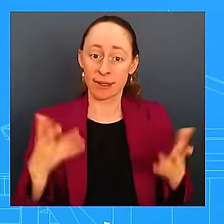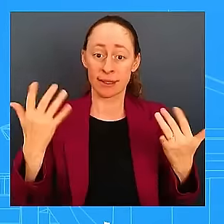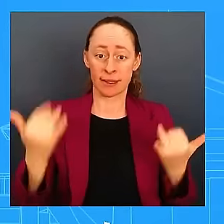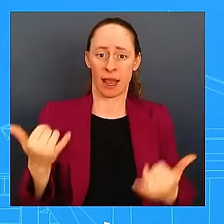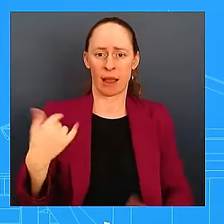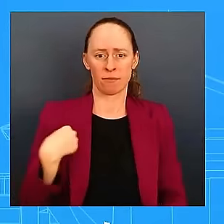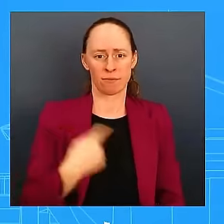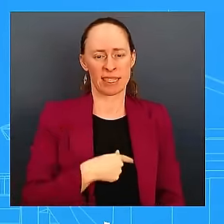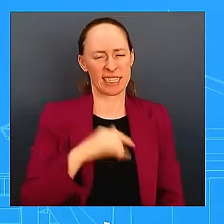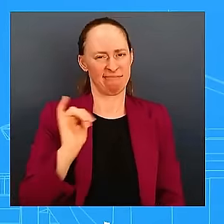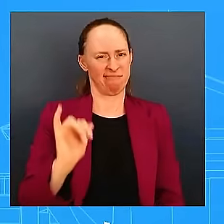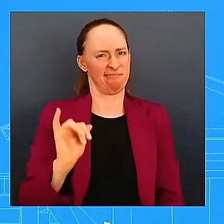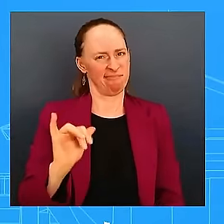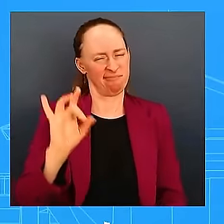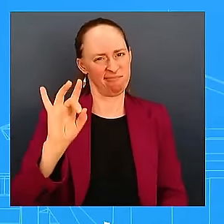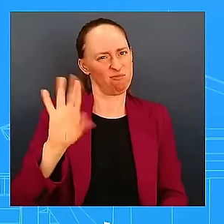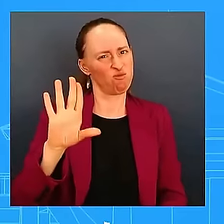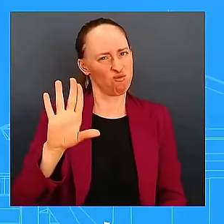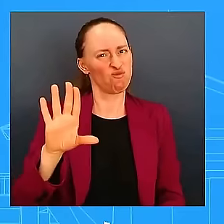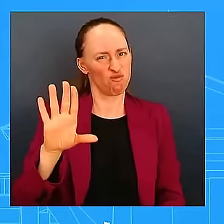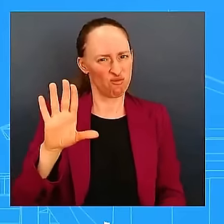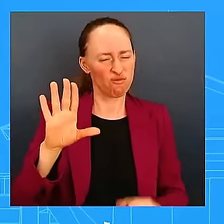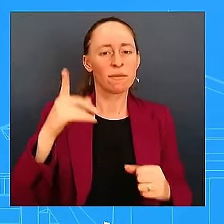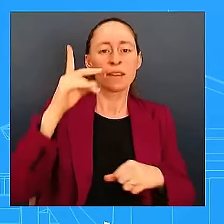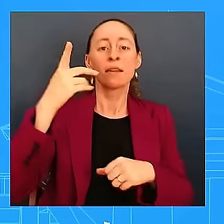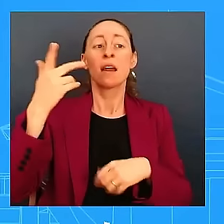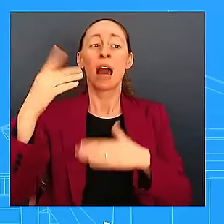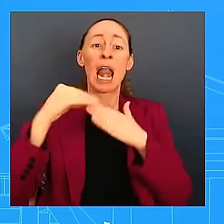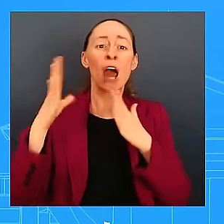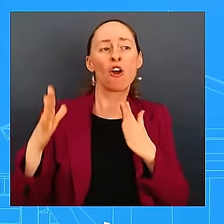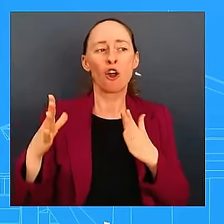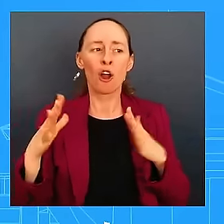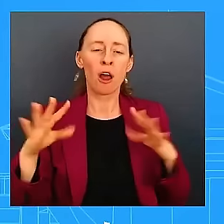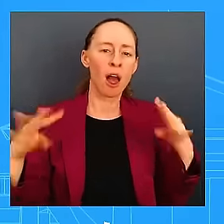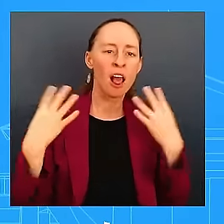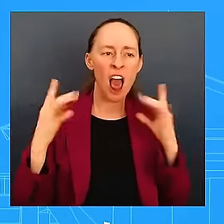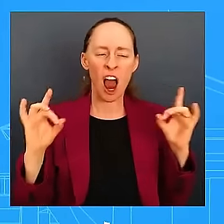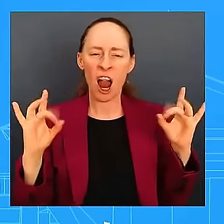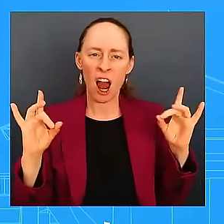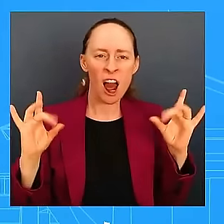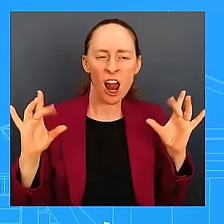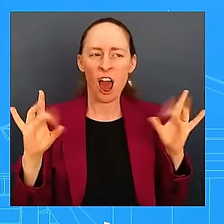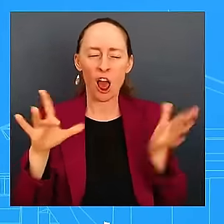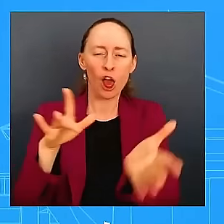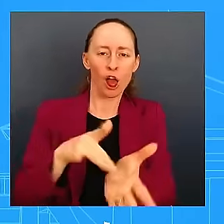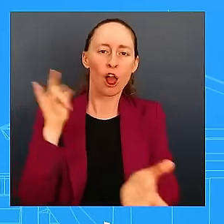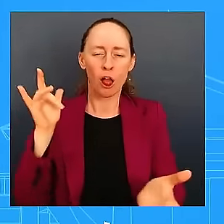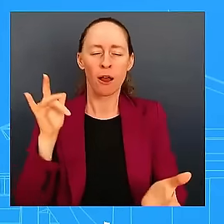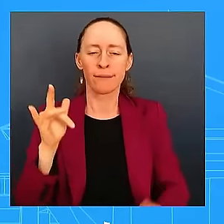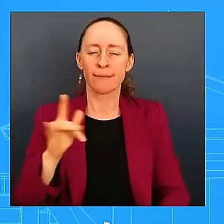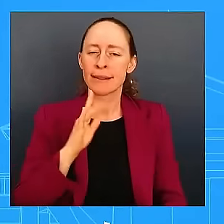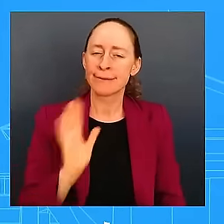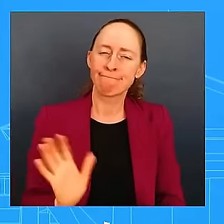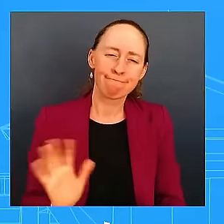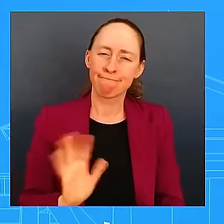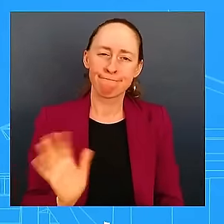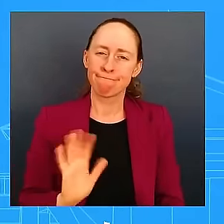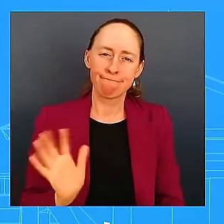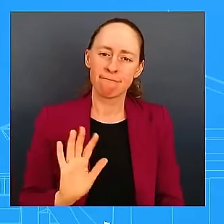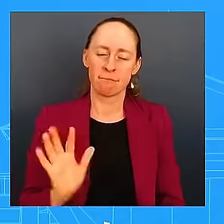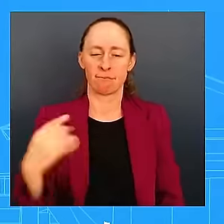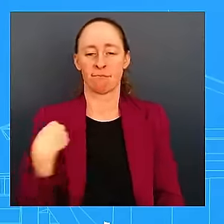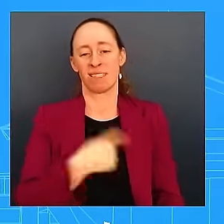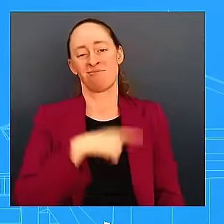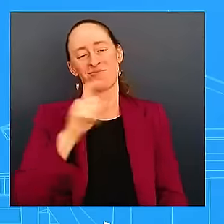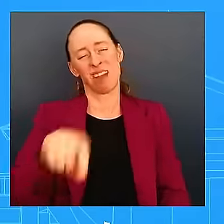stunts and political games. And so that is what we're going to continue to speak to. We are about bringing our communities together, not tearing them apart. Sure. more question.